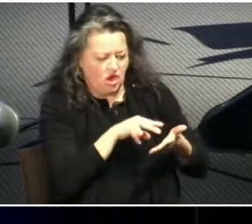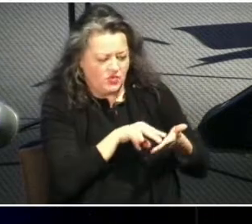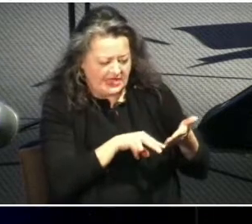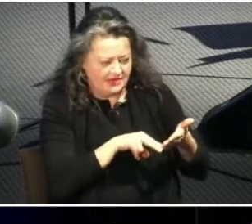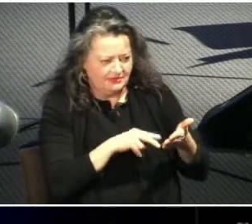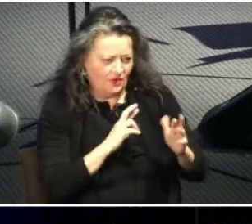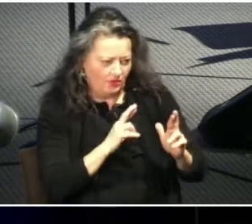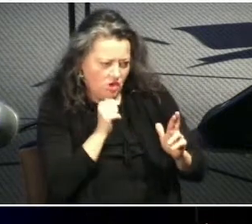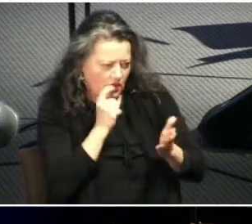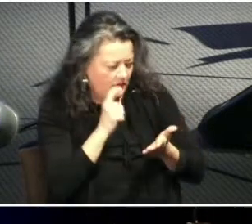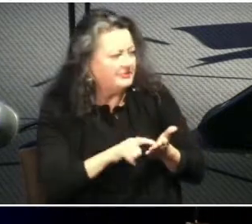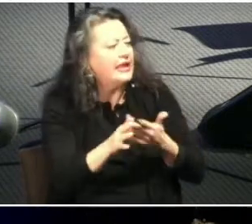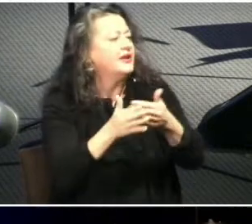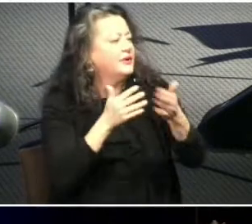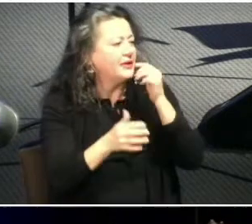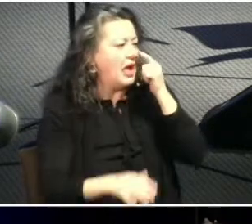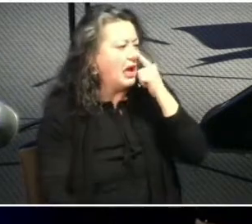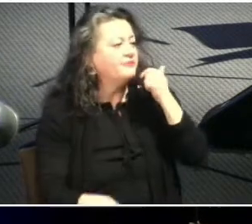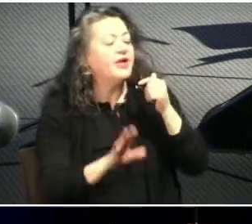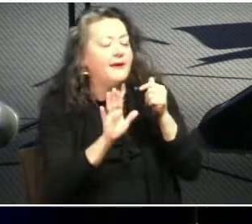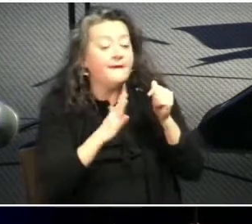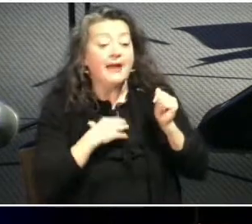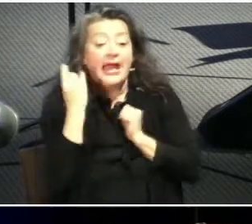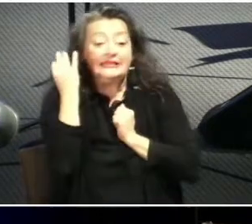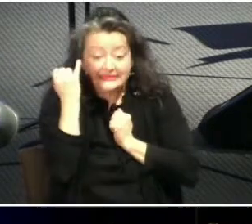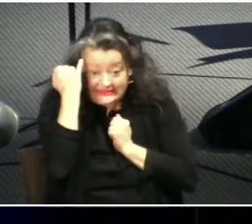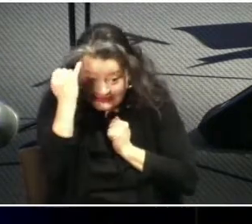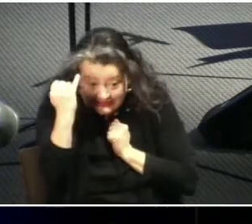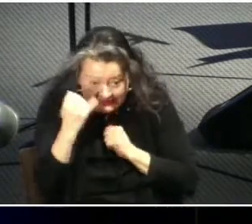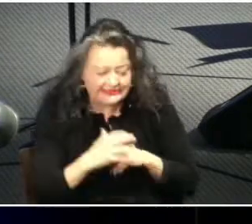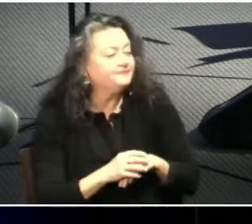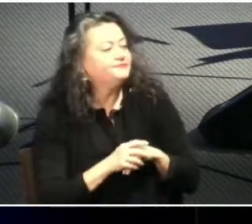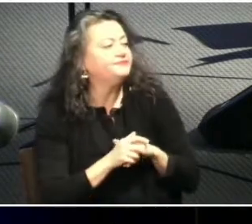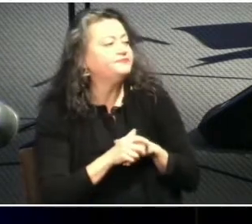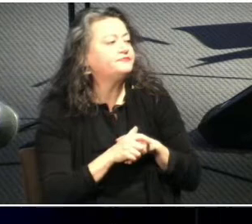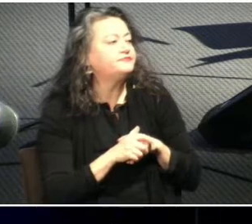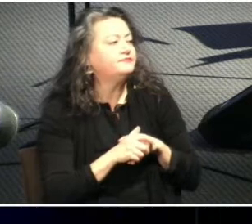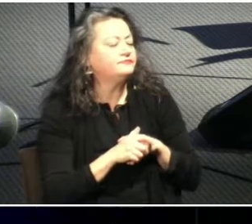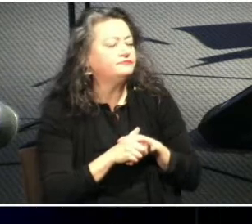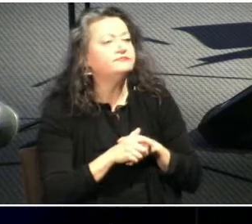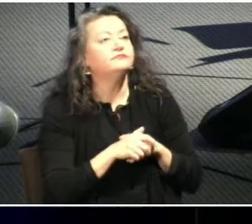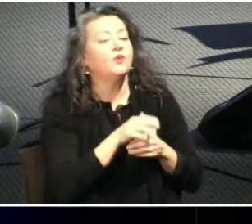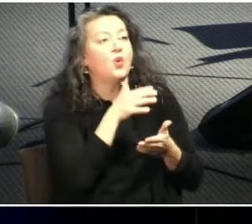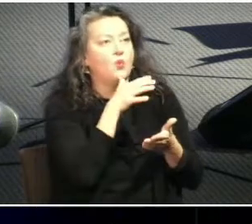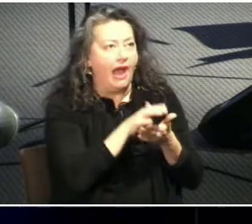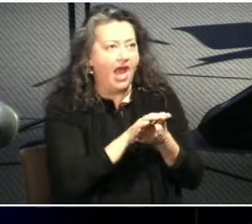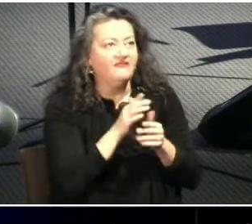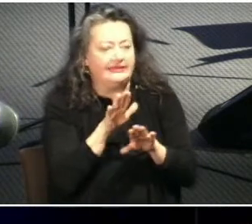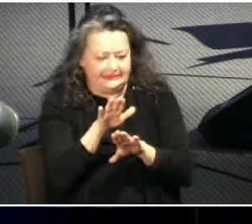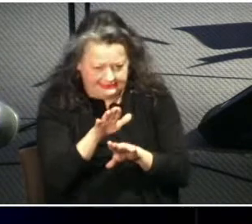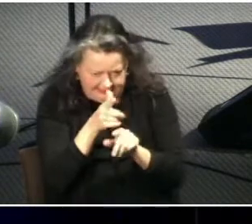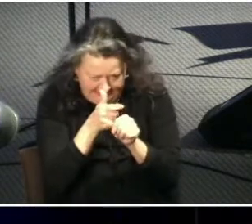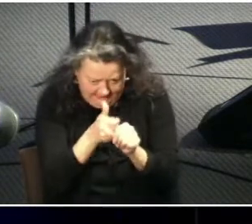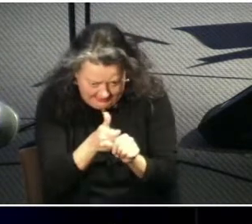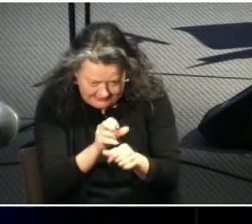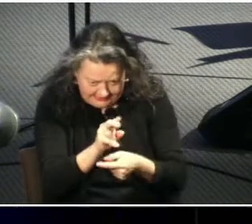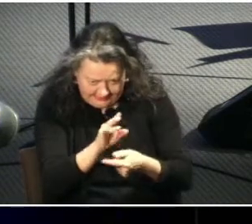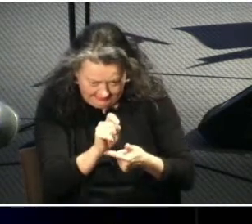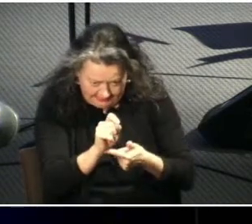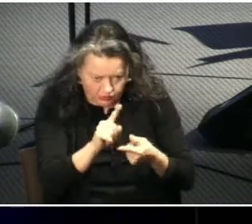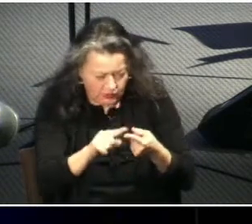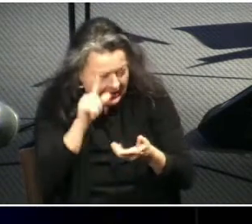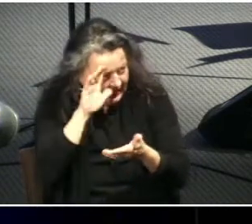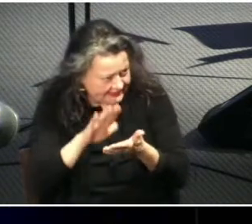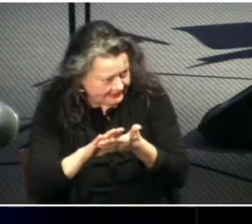but to this verse um i do have some thoughts so wives submit yourselves to your husbands as is fitting